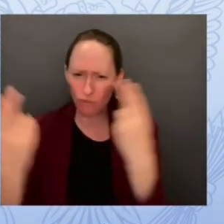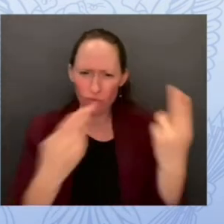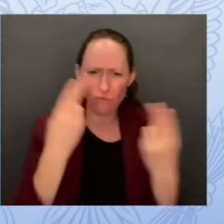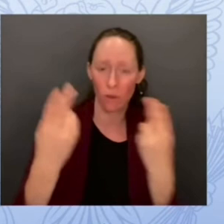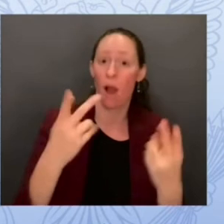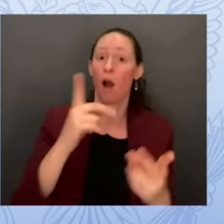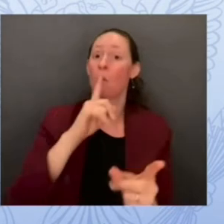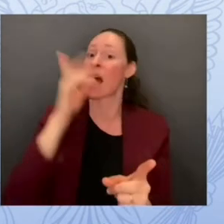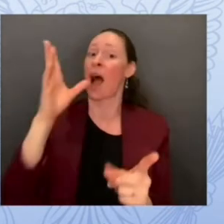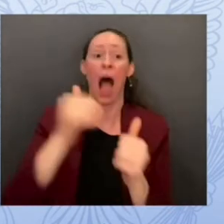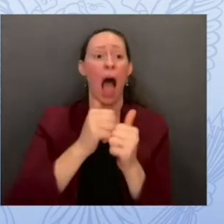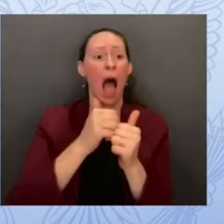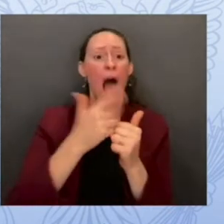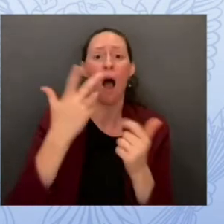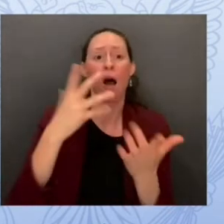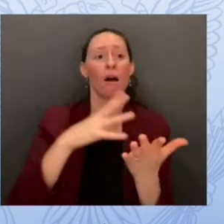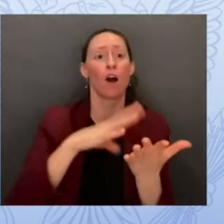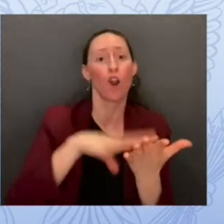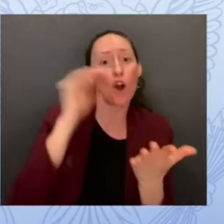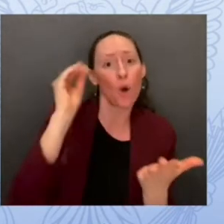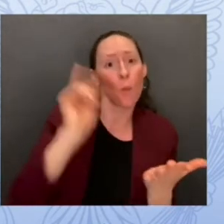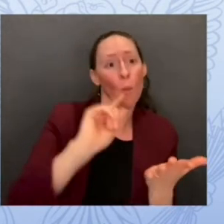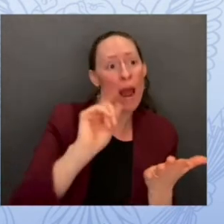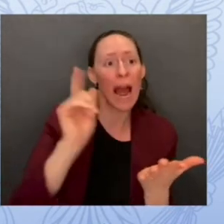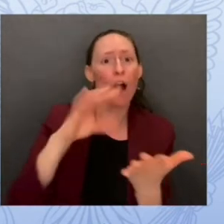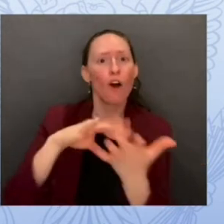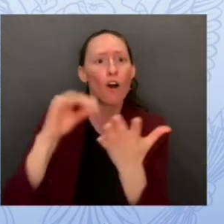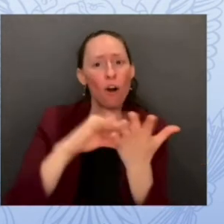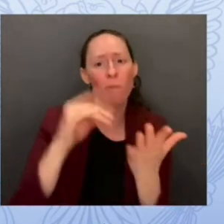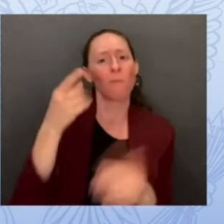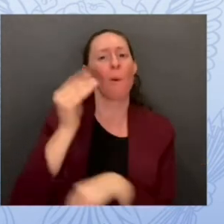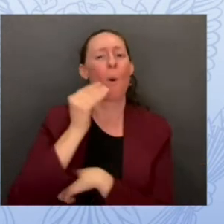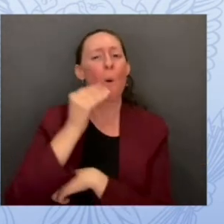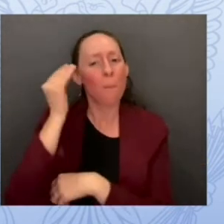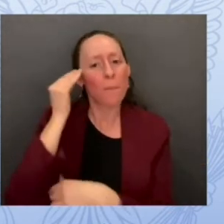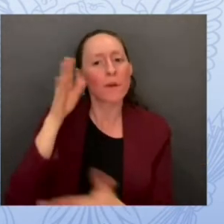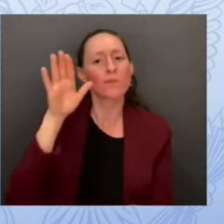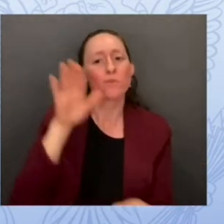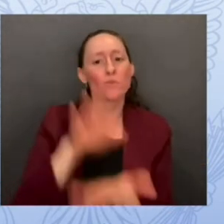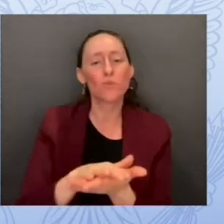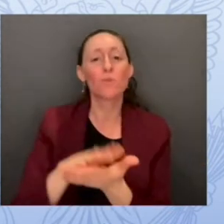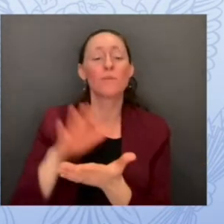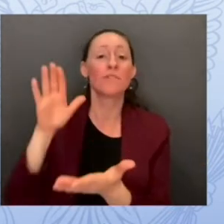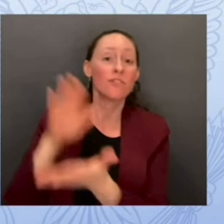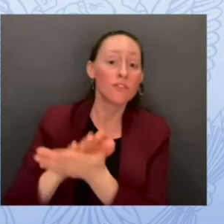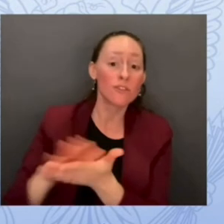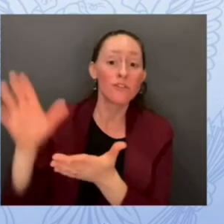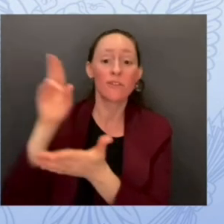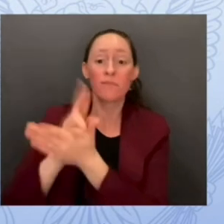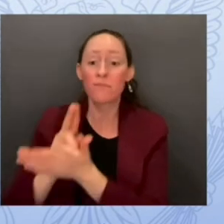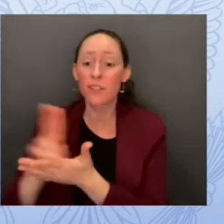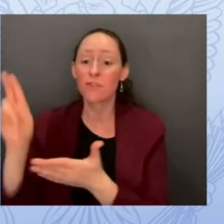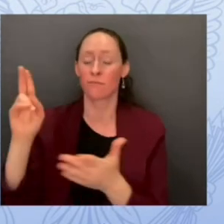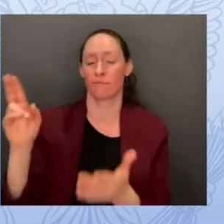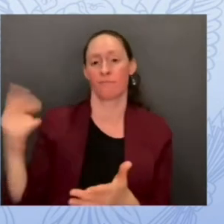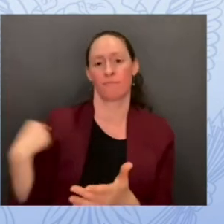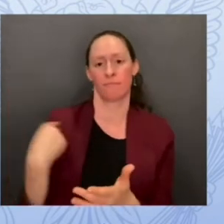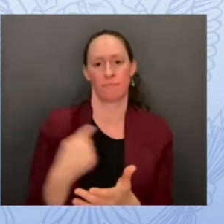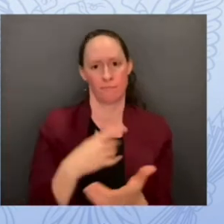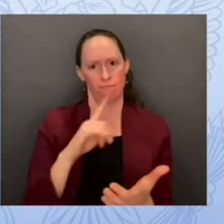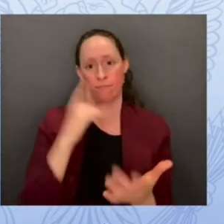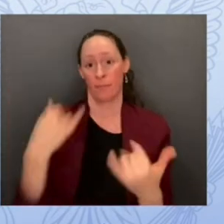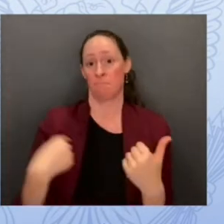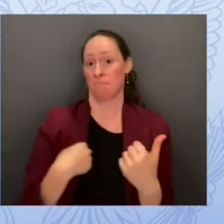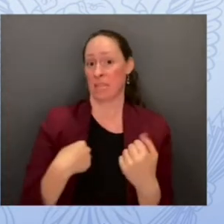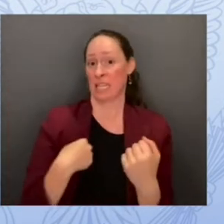at university and throughout life but we have a specific group at google that i represent today which is google for